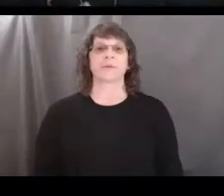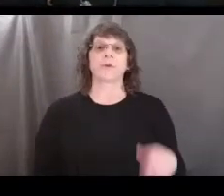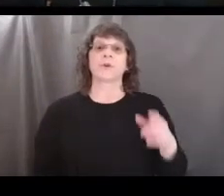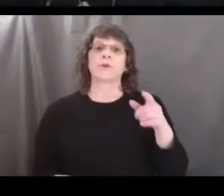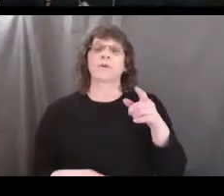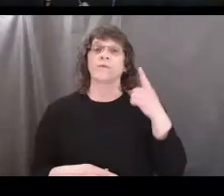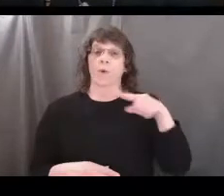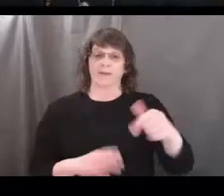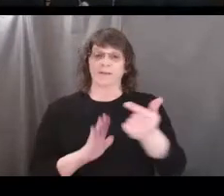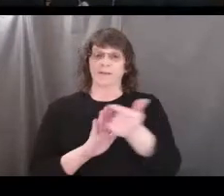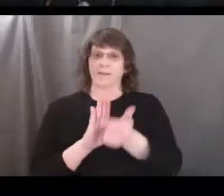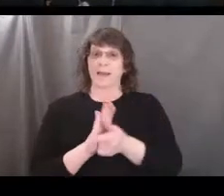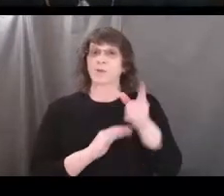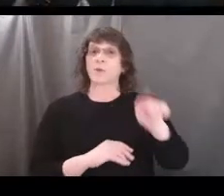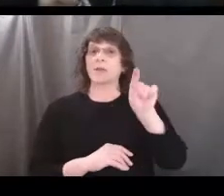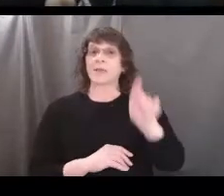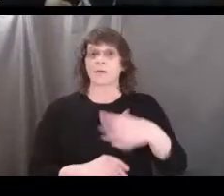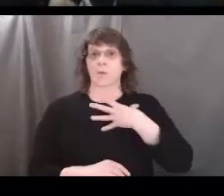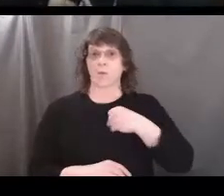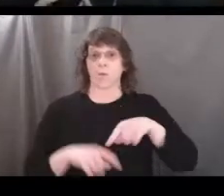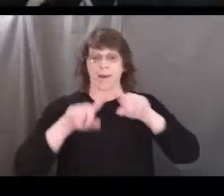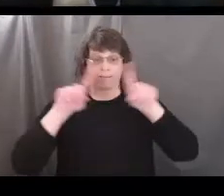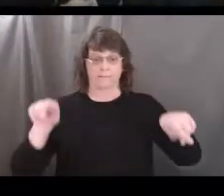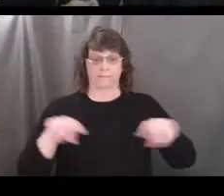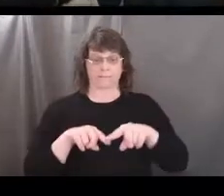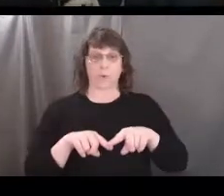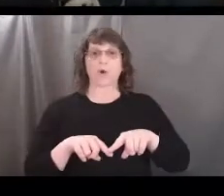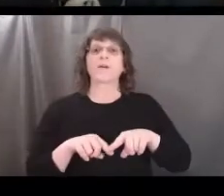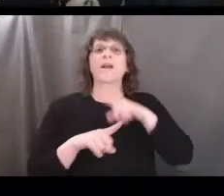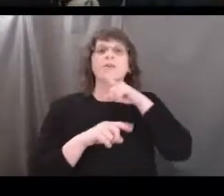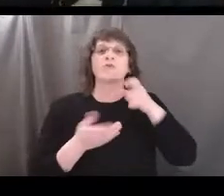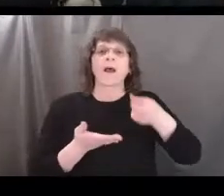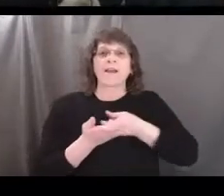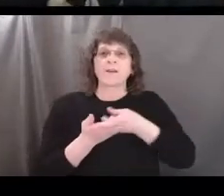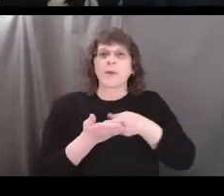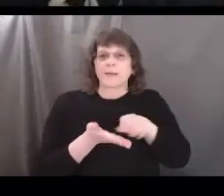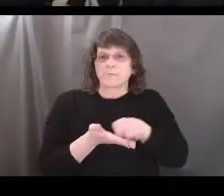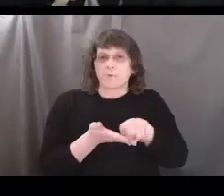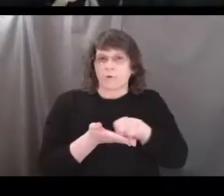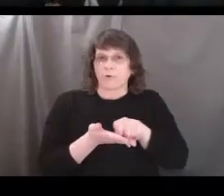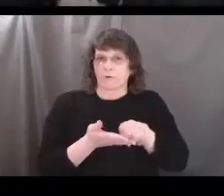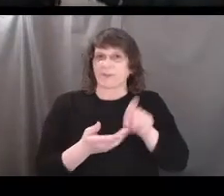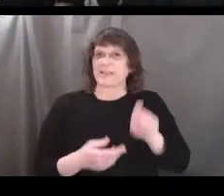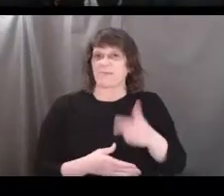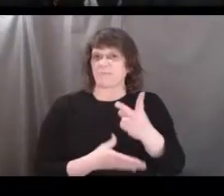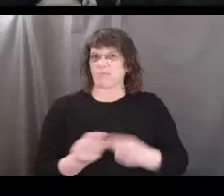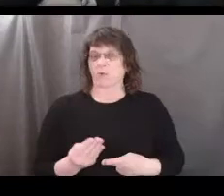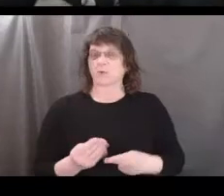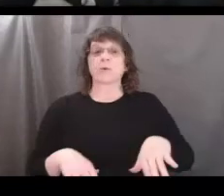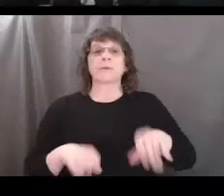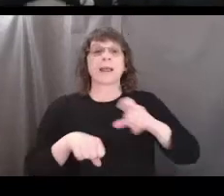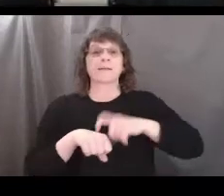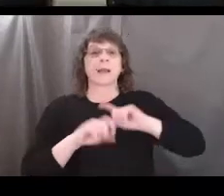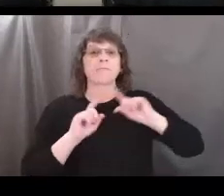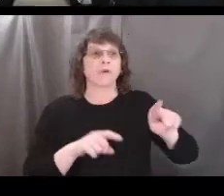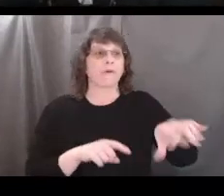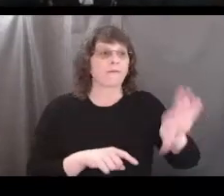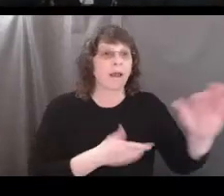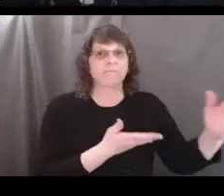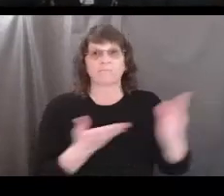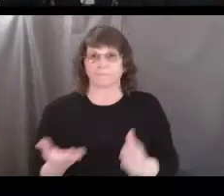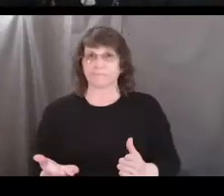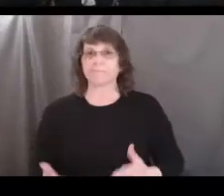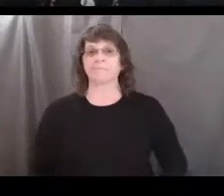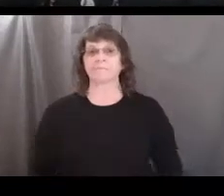For this lesson you will need your whiteboard and a dry erase marker. So take some time to go ahead and grab